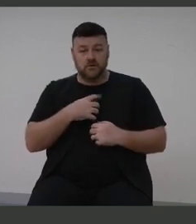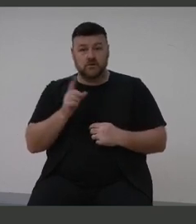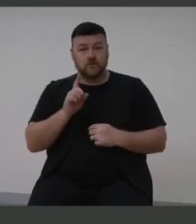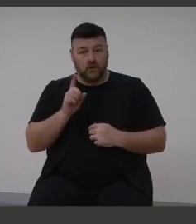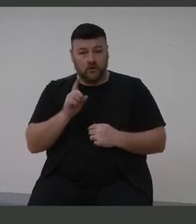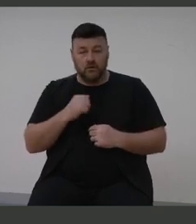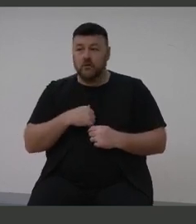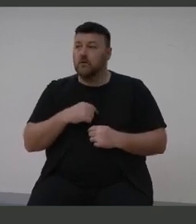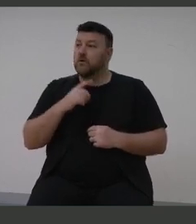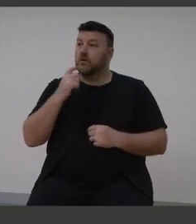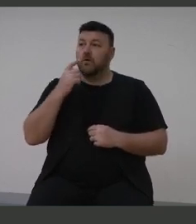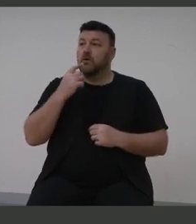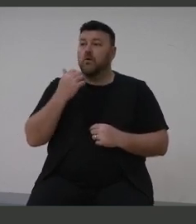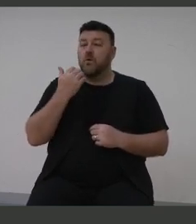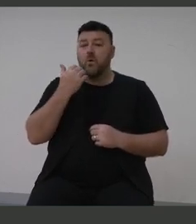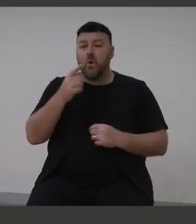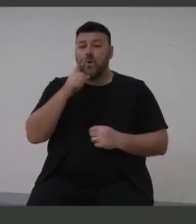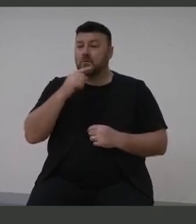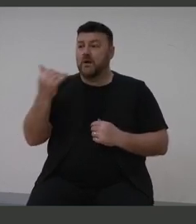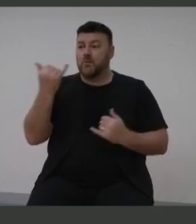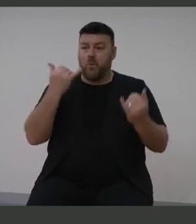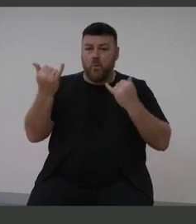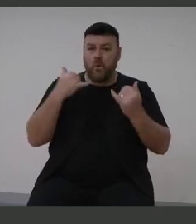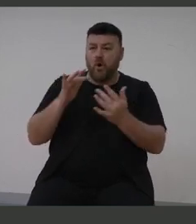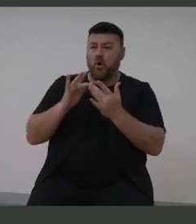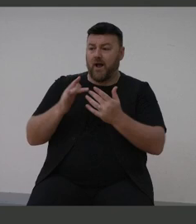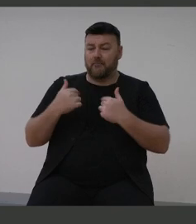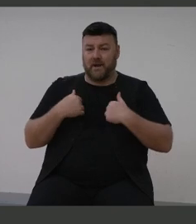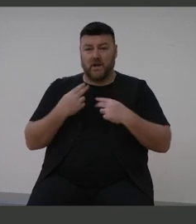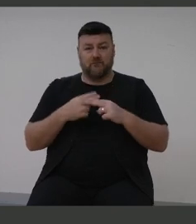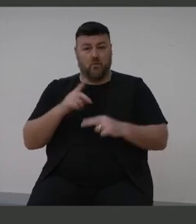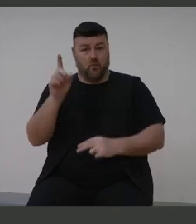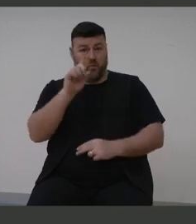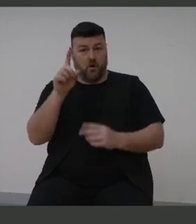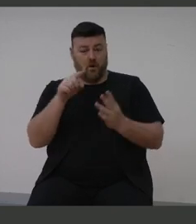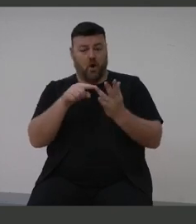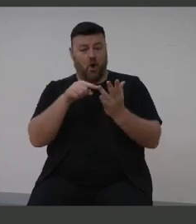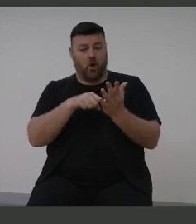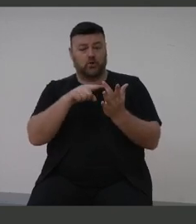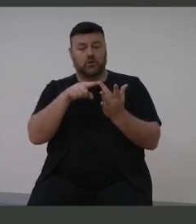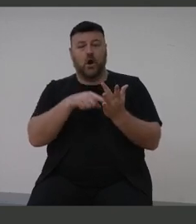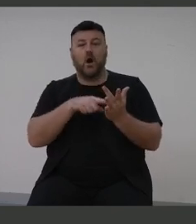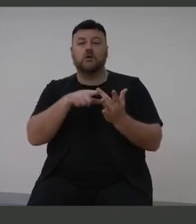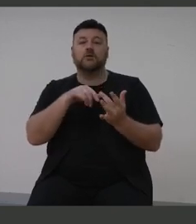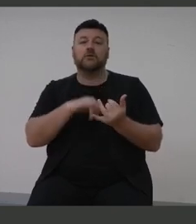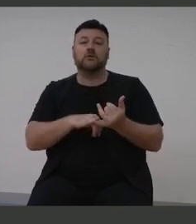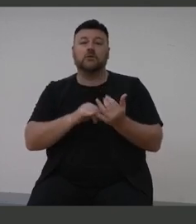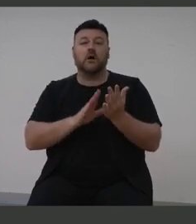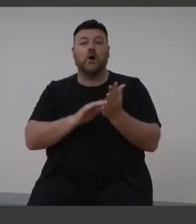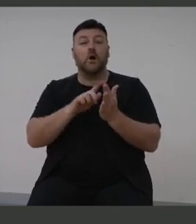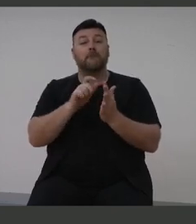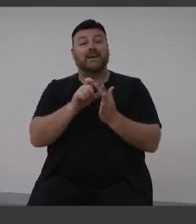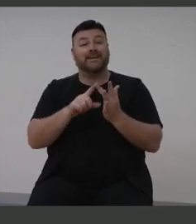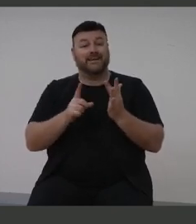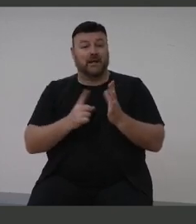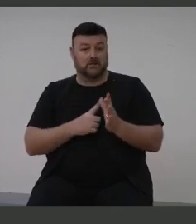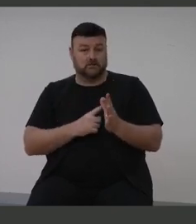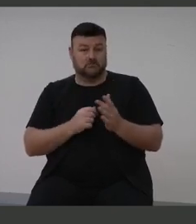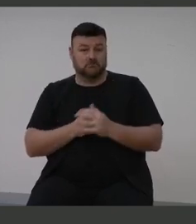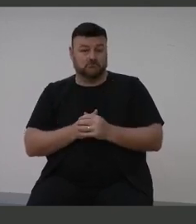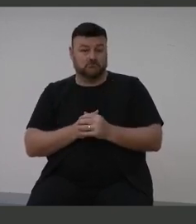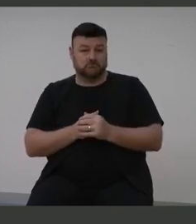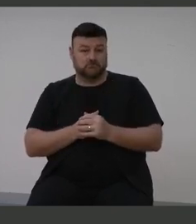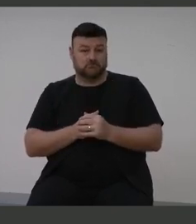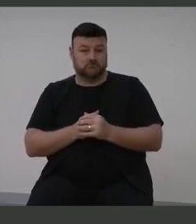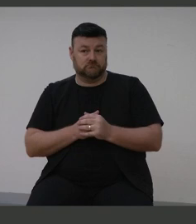with a complication of otitis media. Never ever am I talked about and said there is a complication of otitis media which